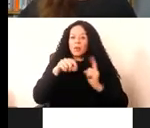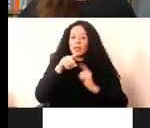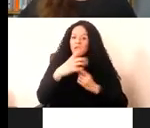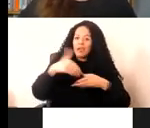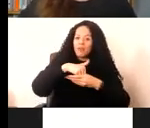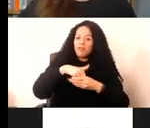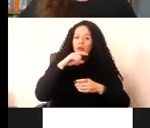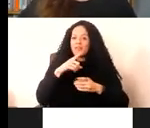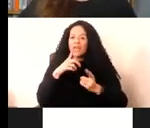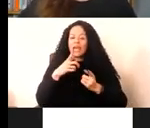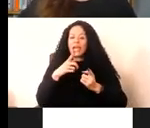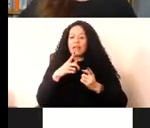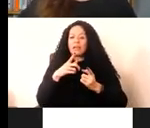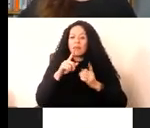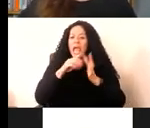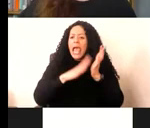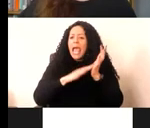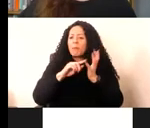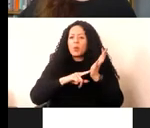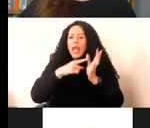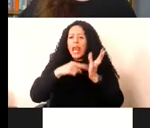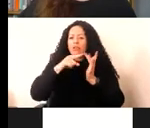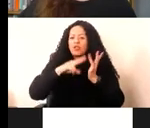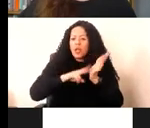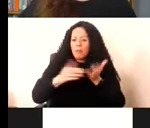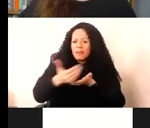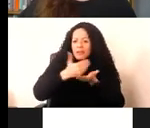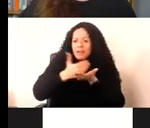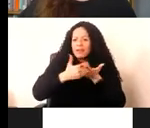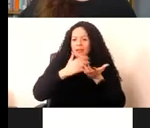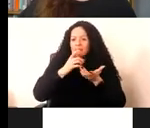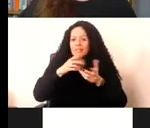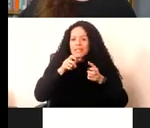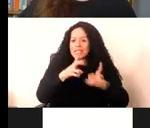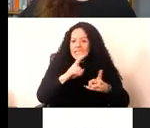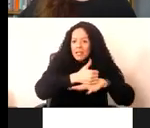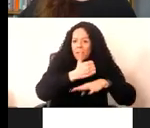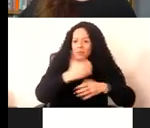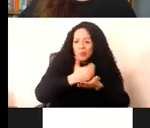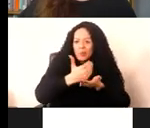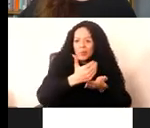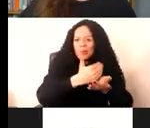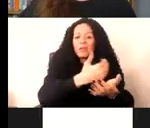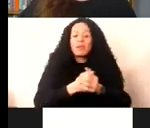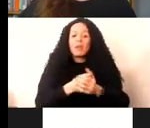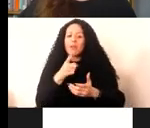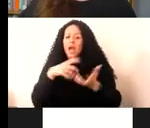emulation themselves. And that kind of complex arrangement of